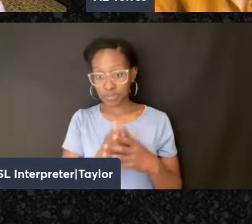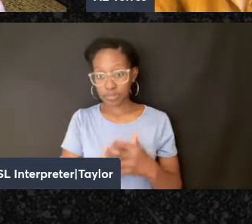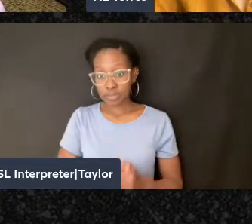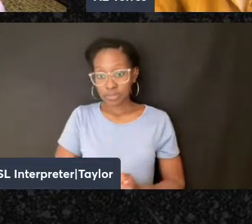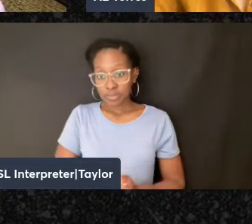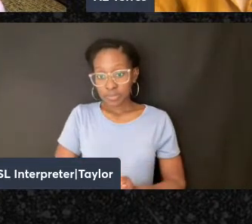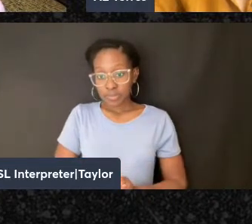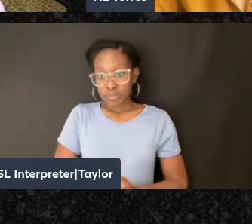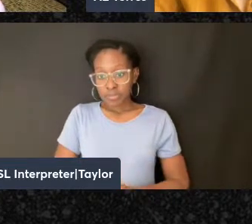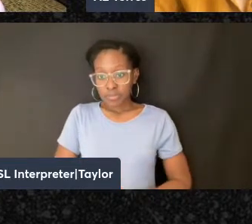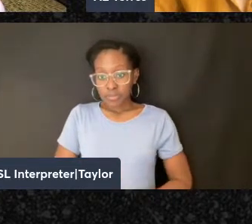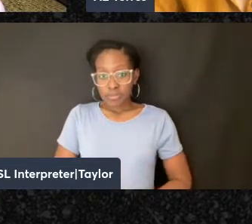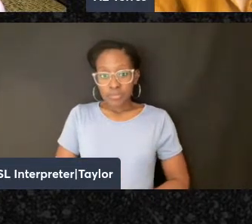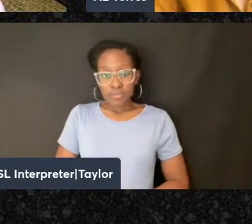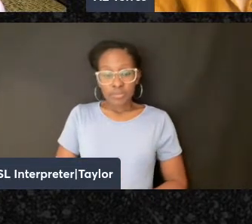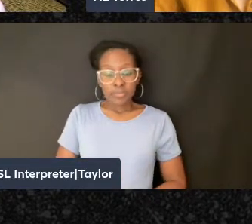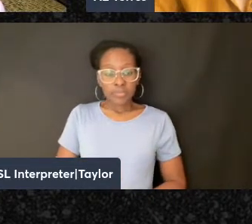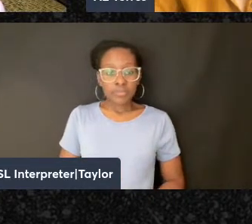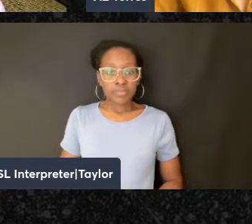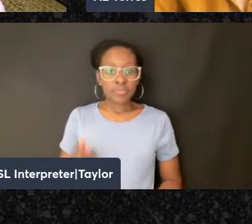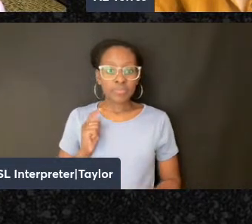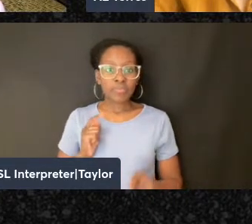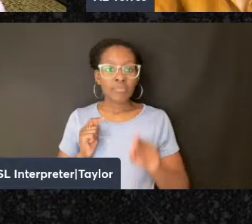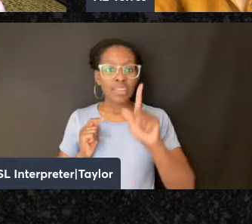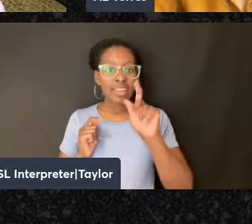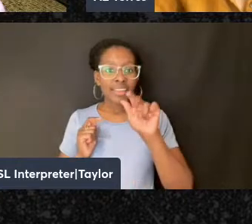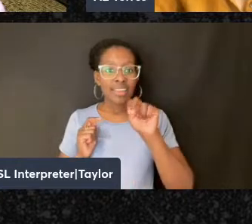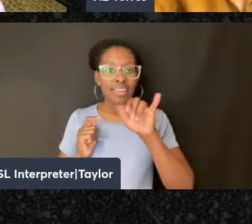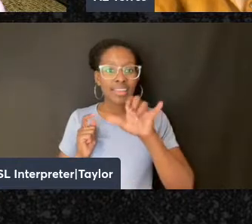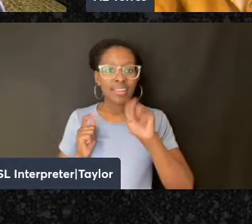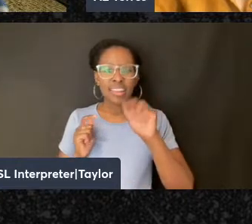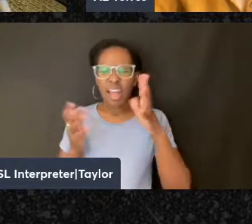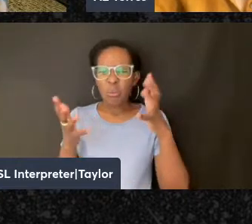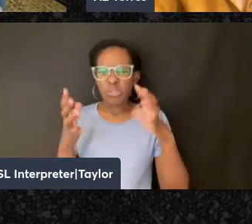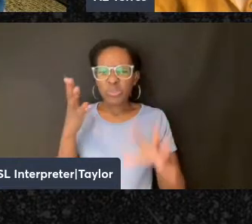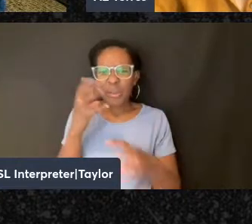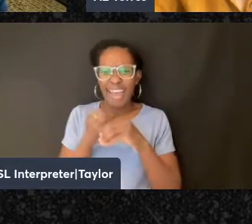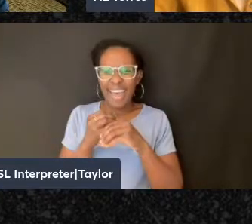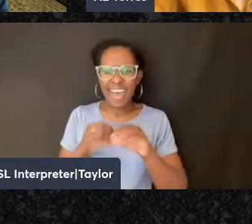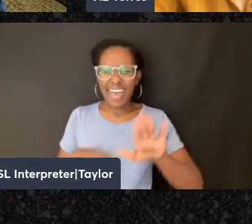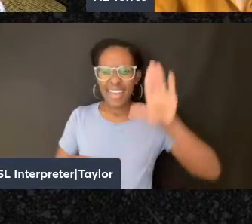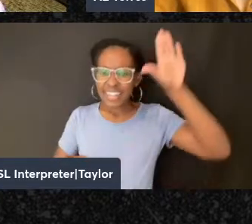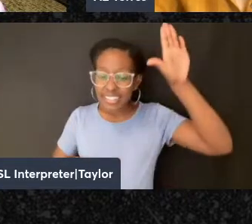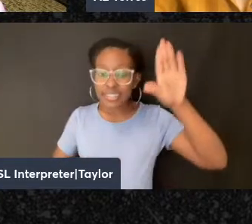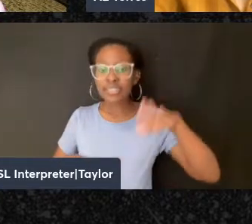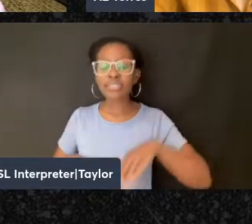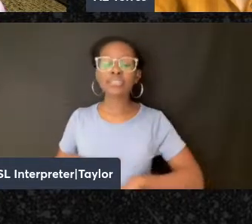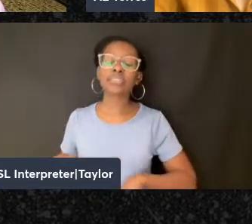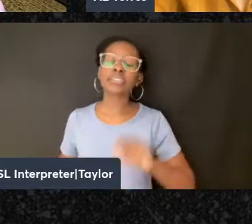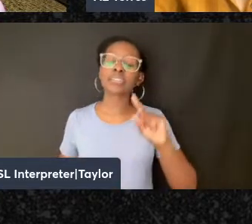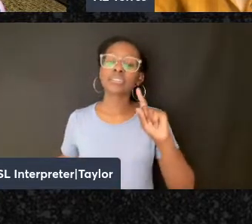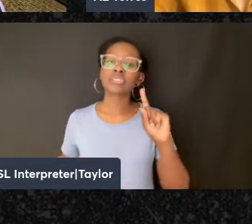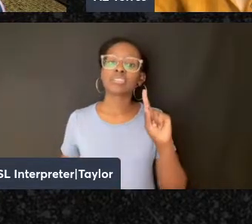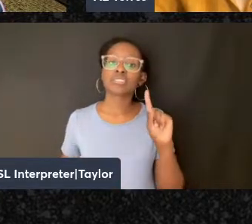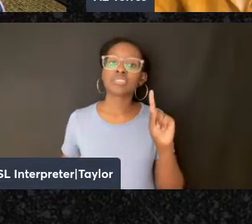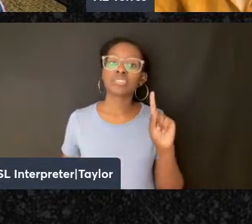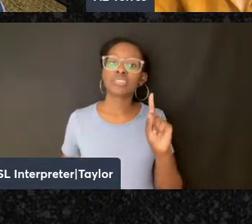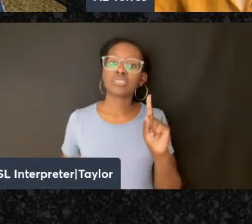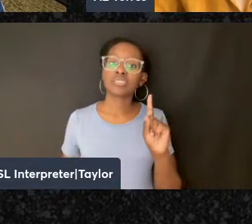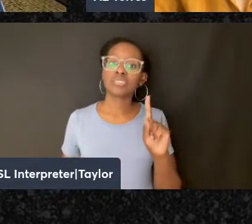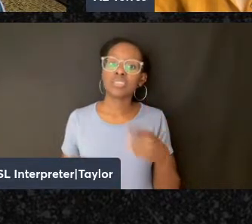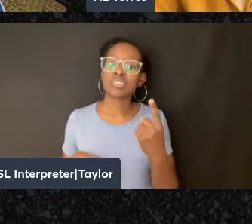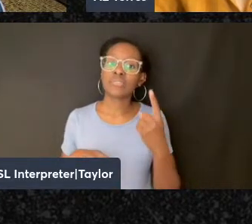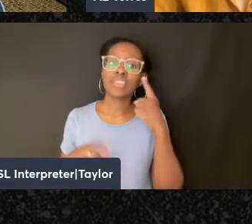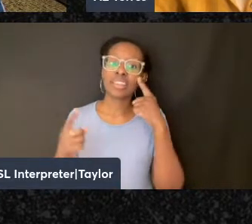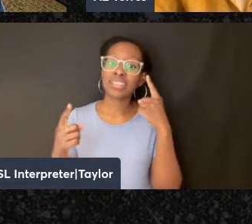Thank you. So we have, just in terms of, right, is this a